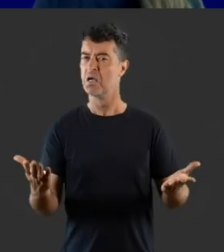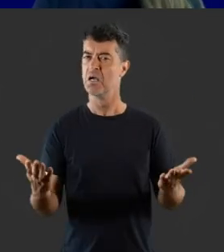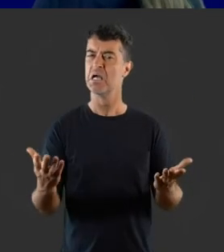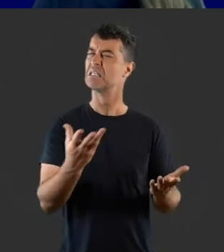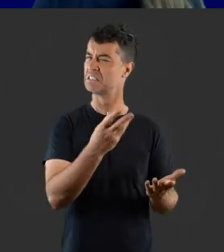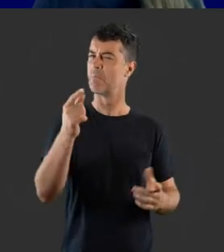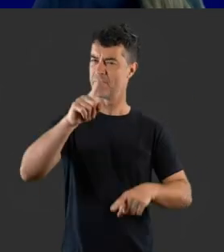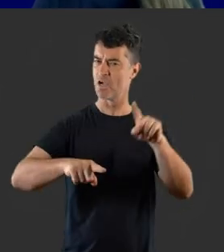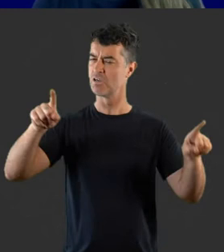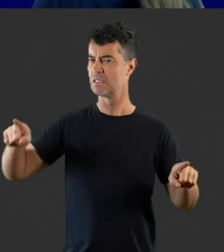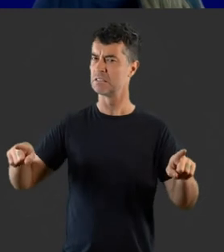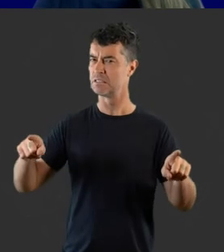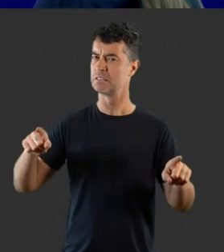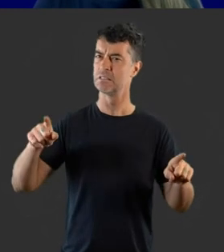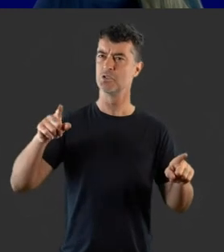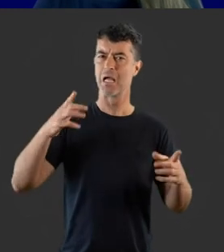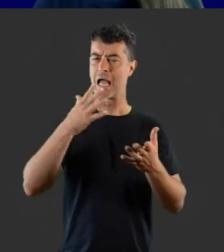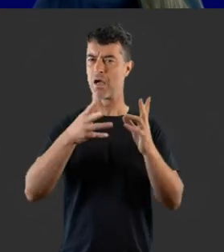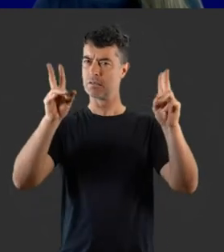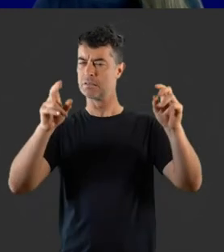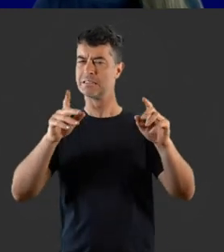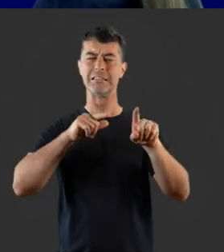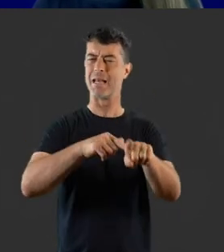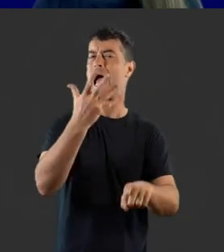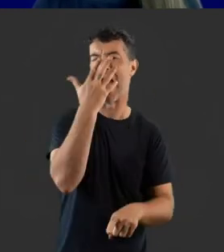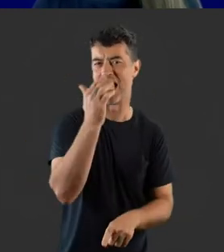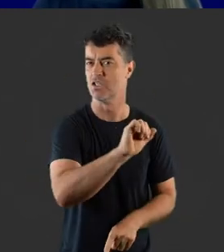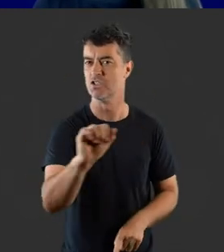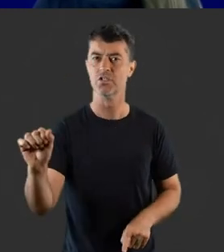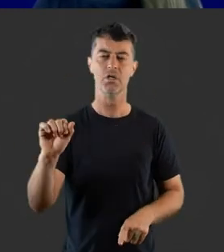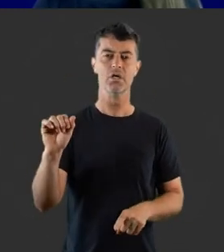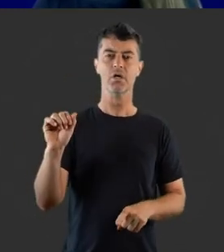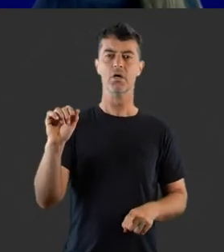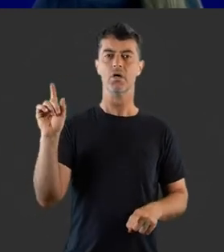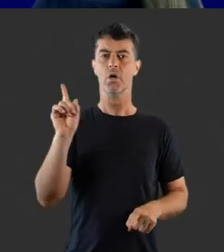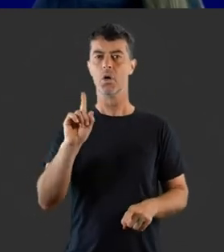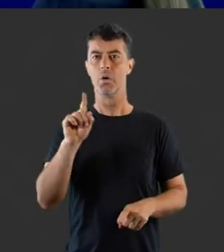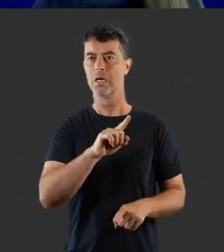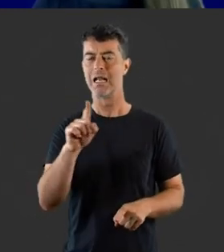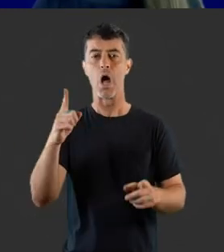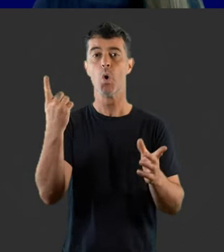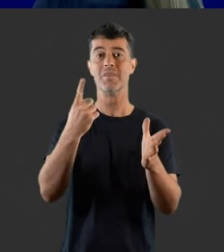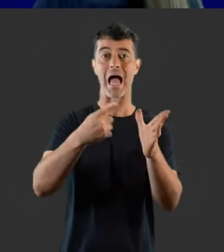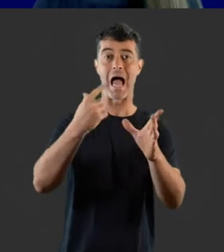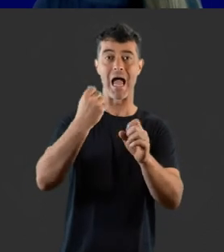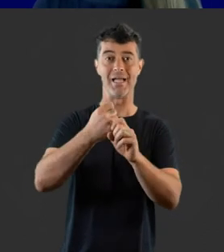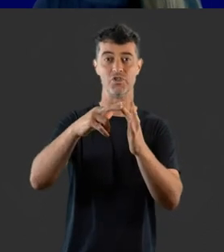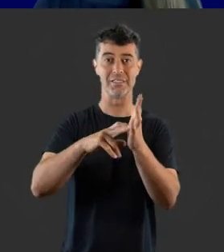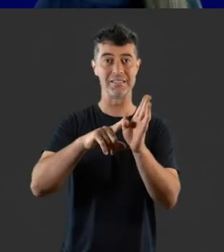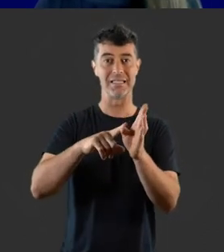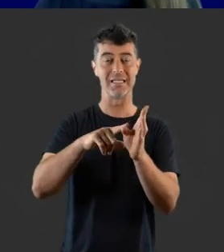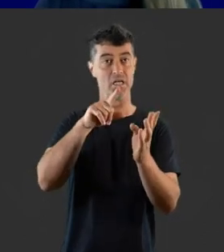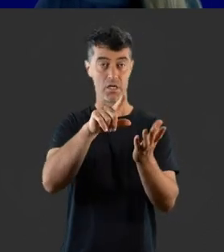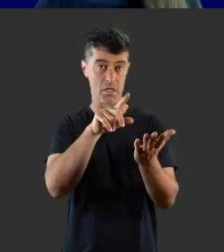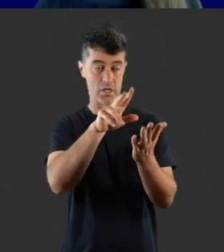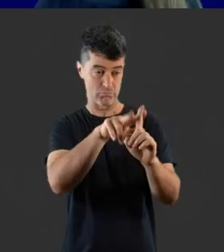However, there is some variation hearing loss descriptions according to age bracket. What agency is reporting on it and their reasons